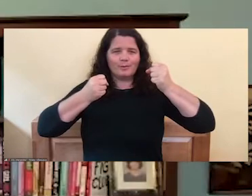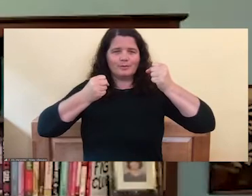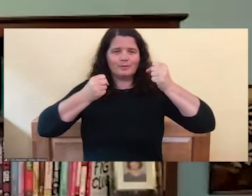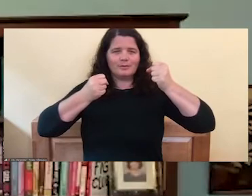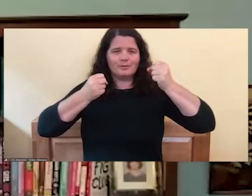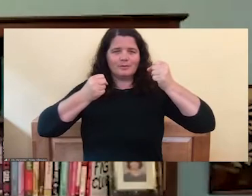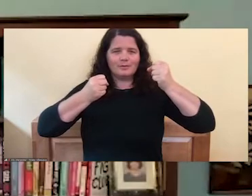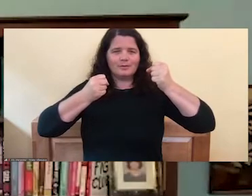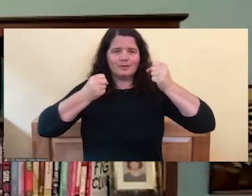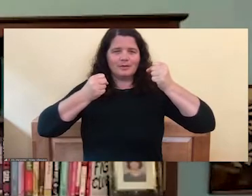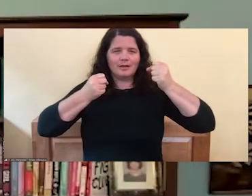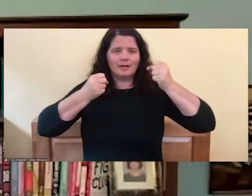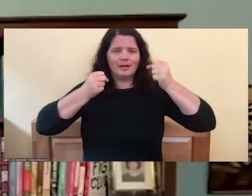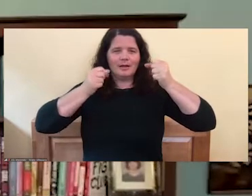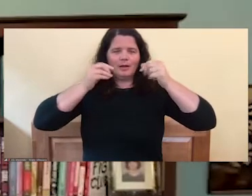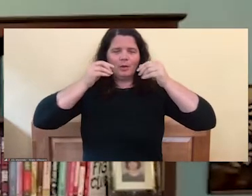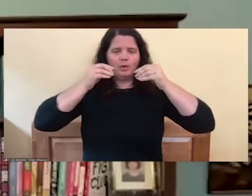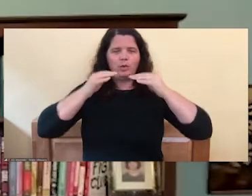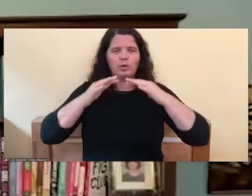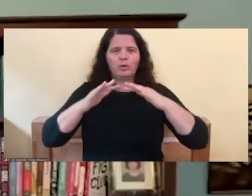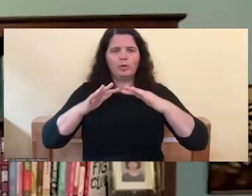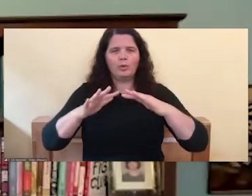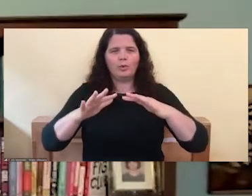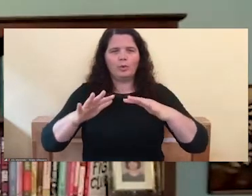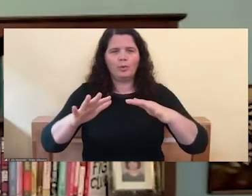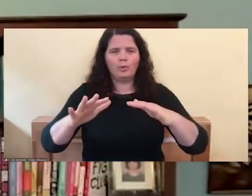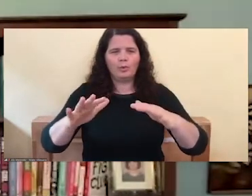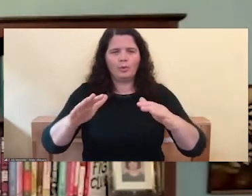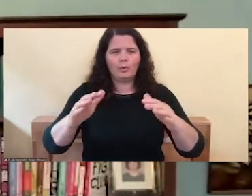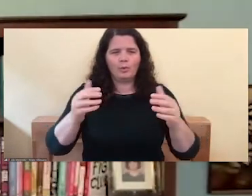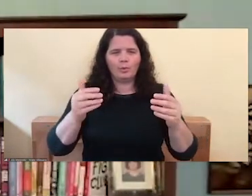And then release. Blow it out.